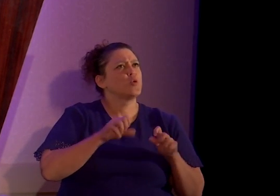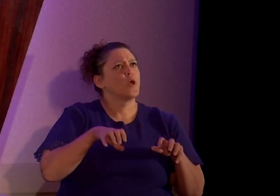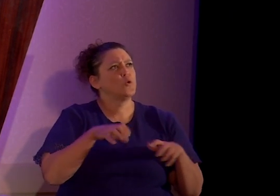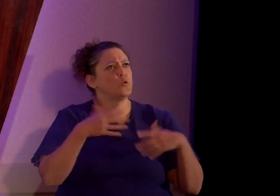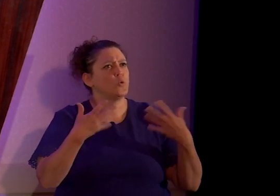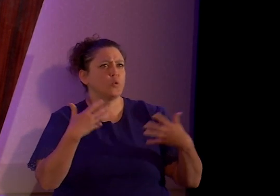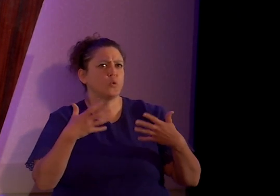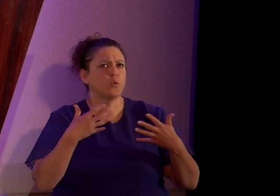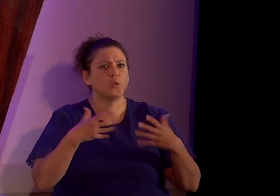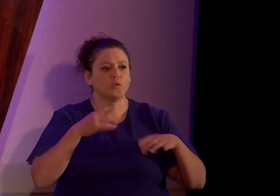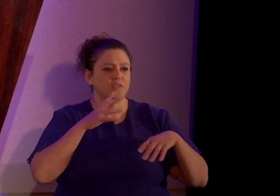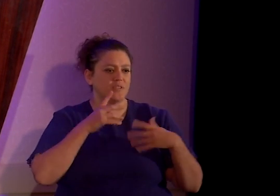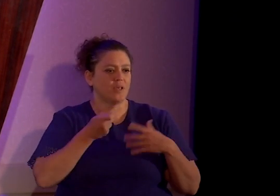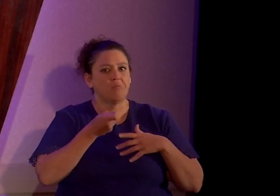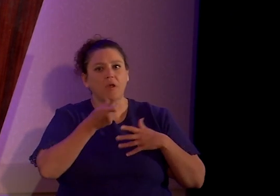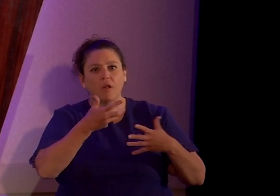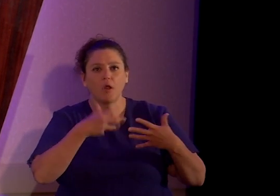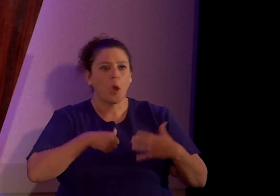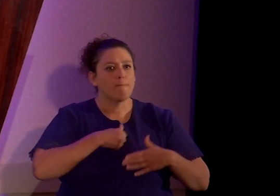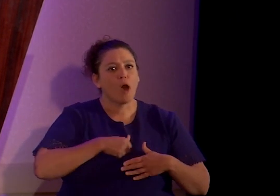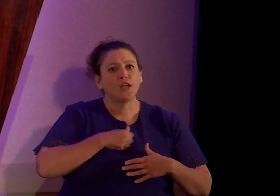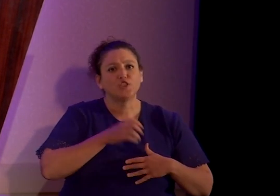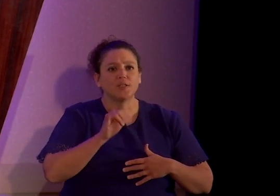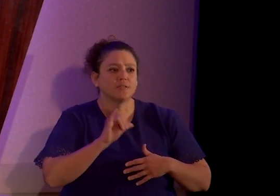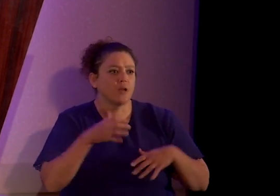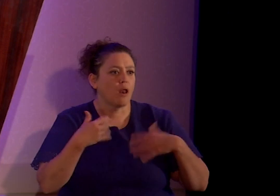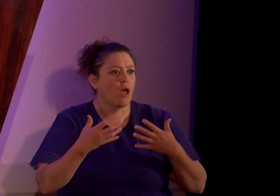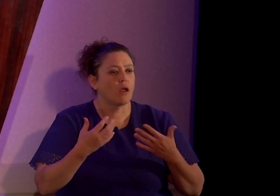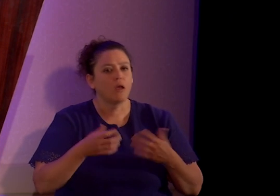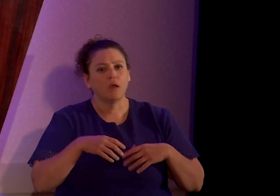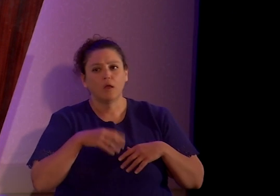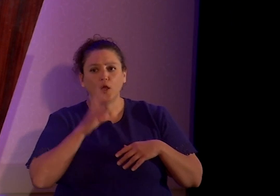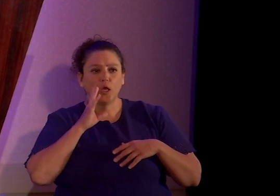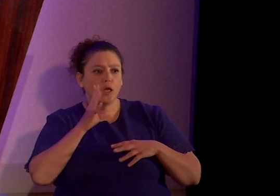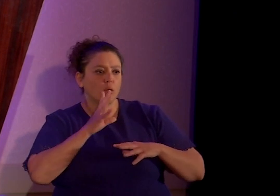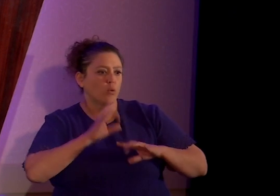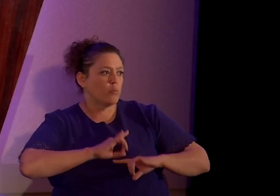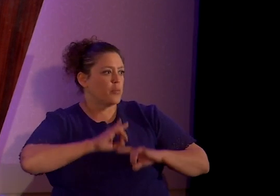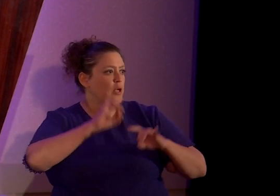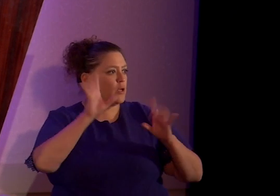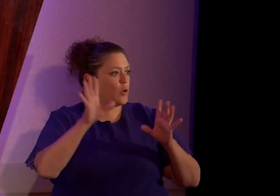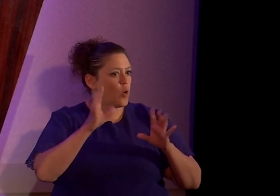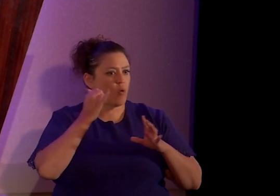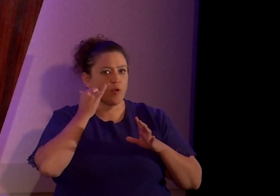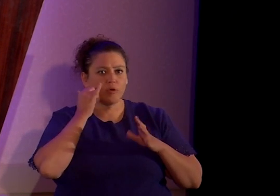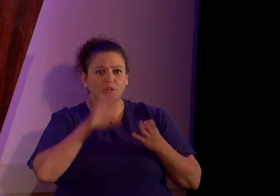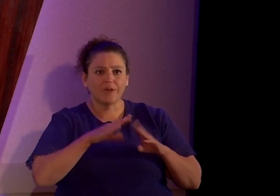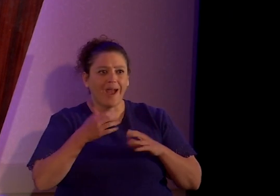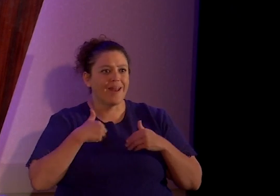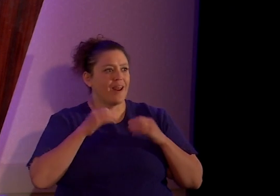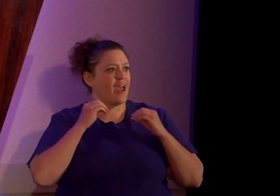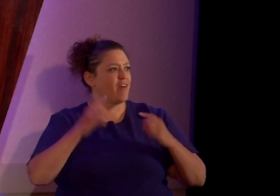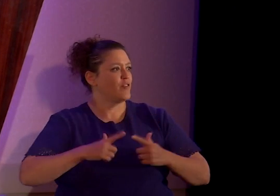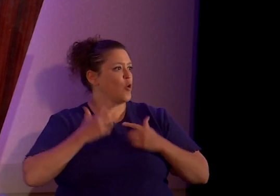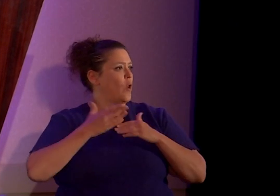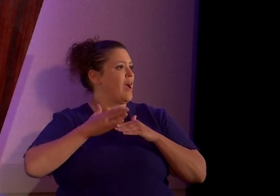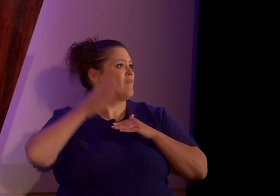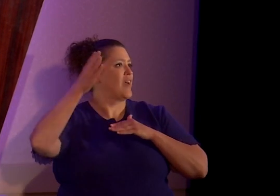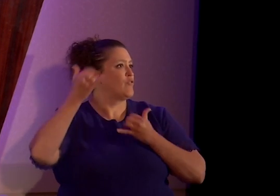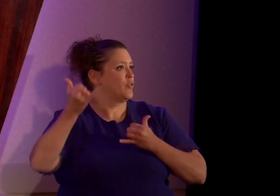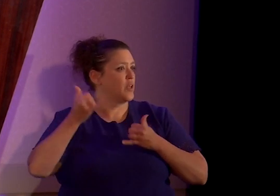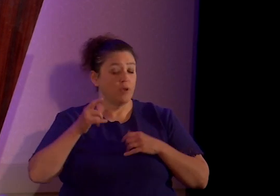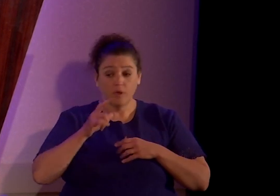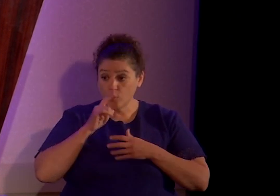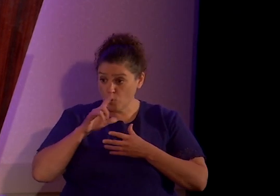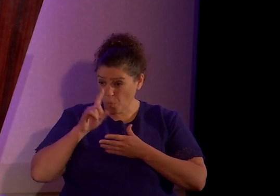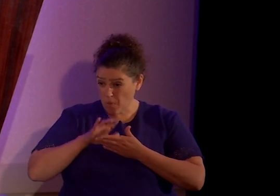half-assed apologetics like, well, how horrible it would be to just die and have no afterlife. He says, so you don't believe you have a soul? No.